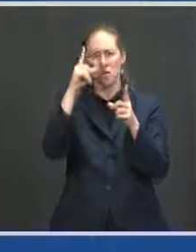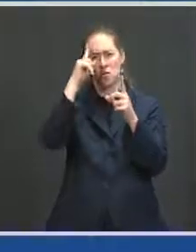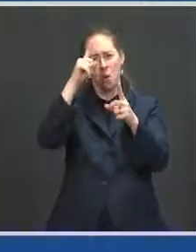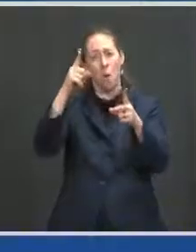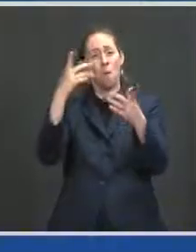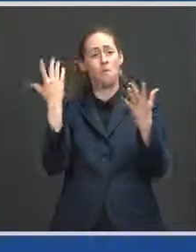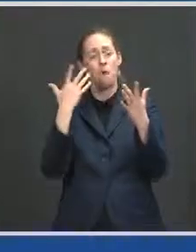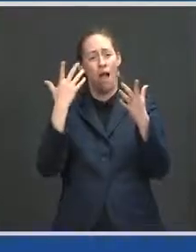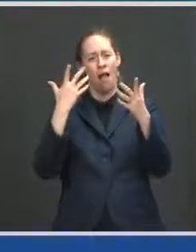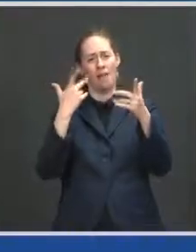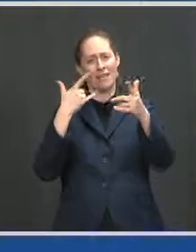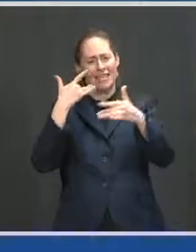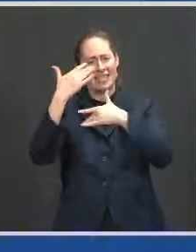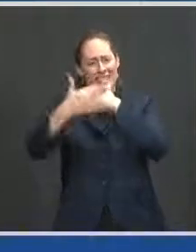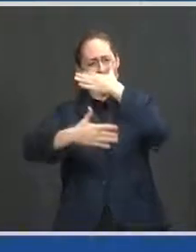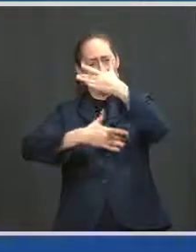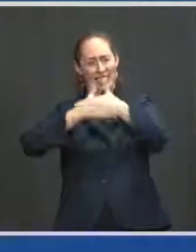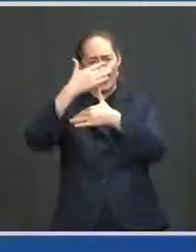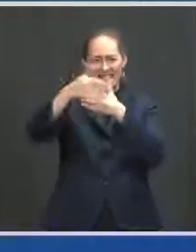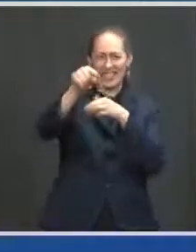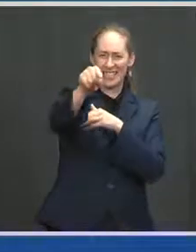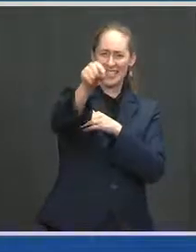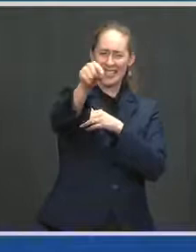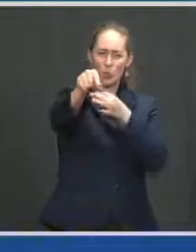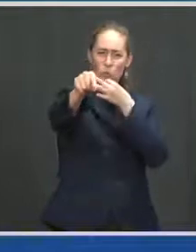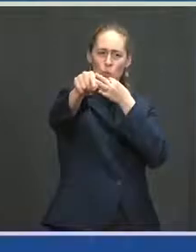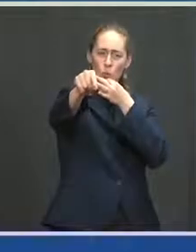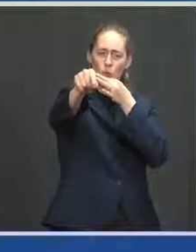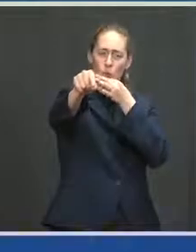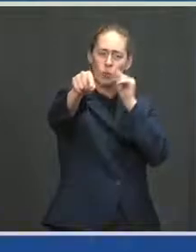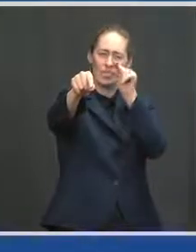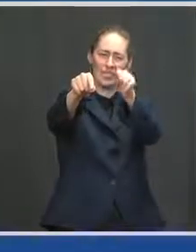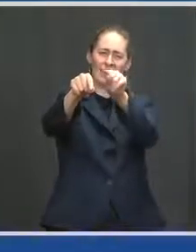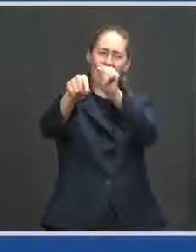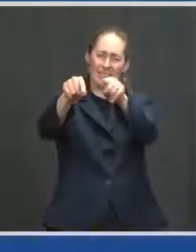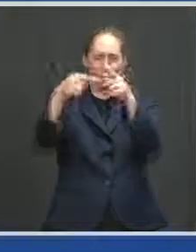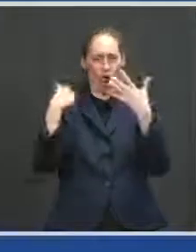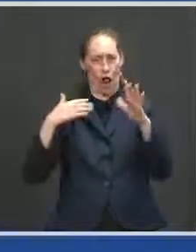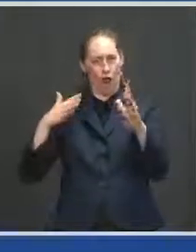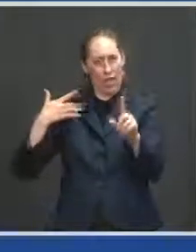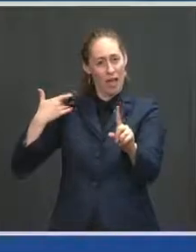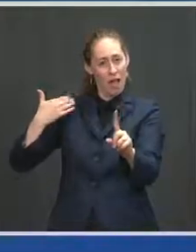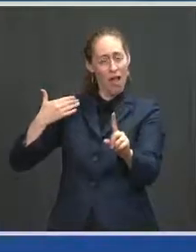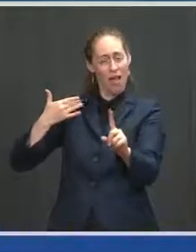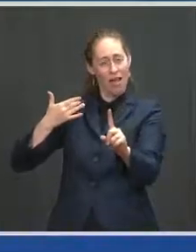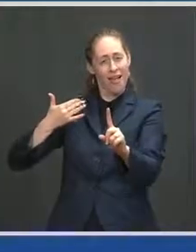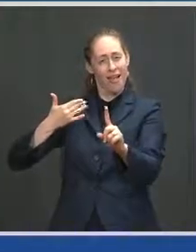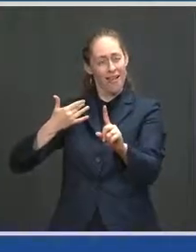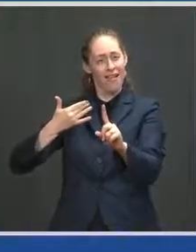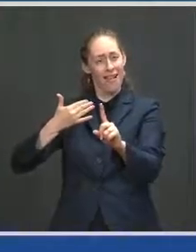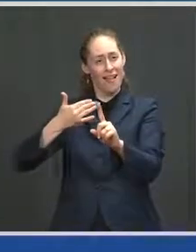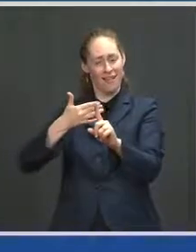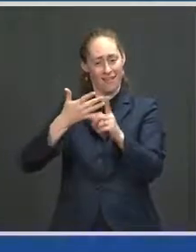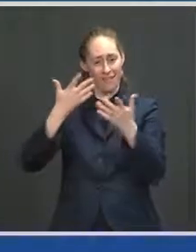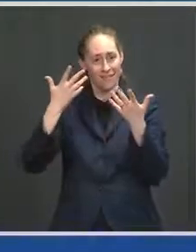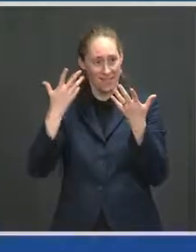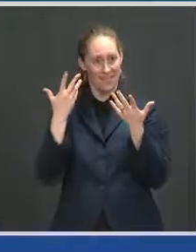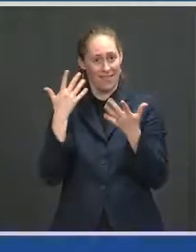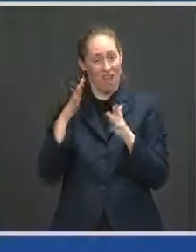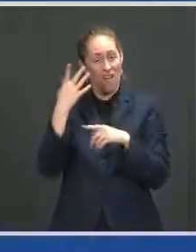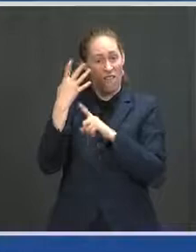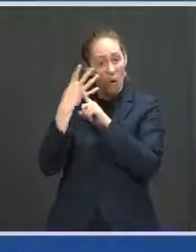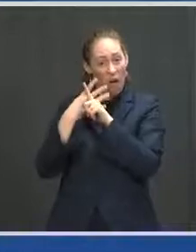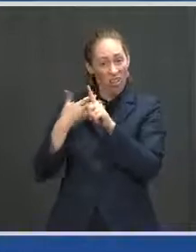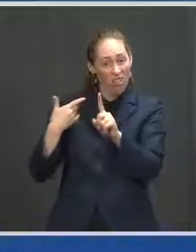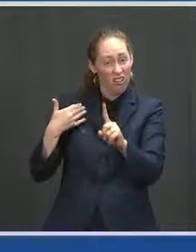do this. Just look what we've already done. We've already accomplished together in only four months. We know